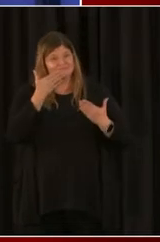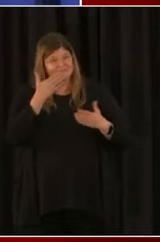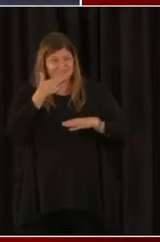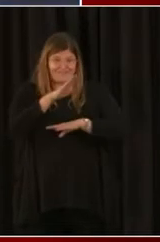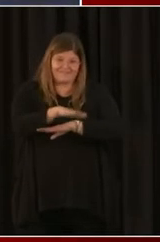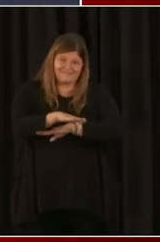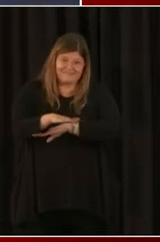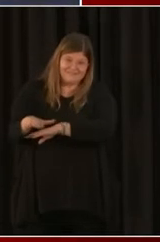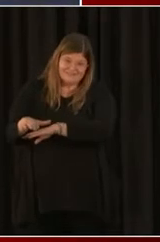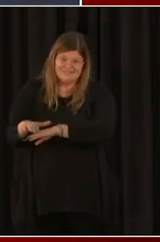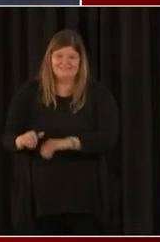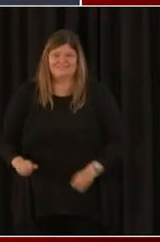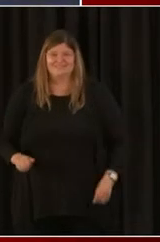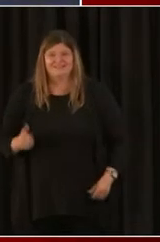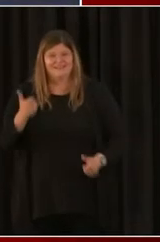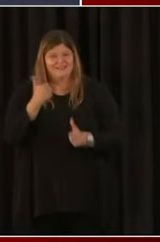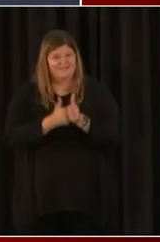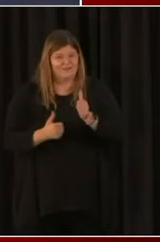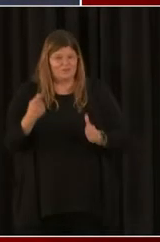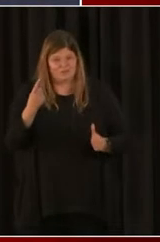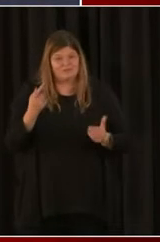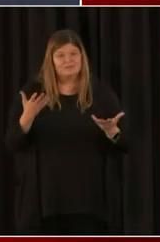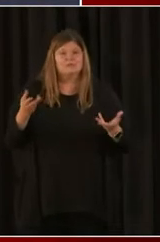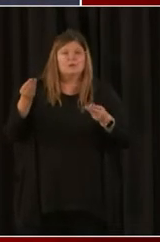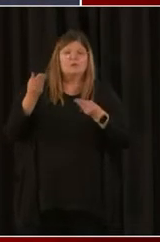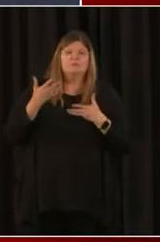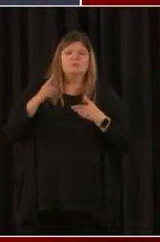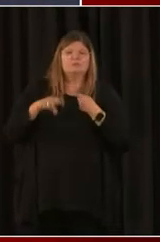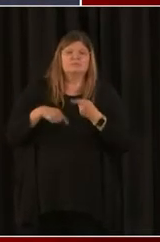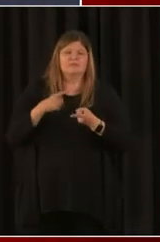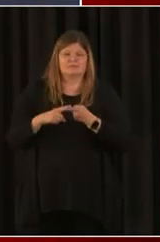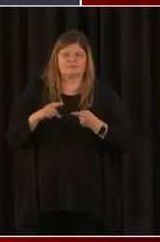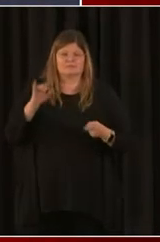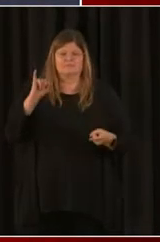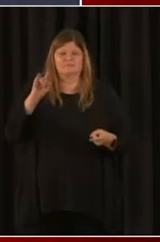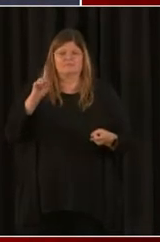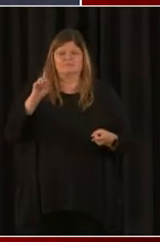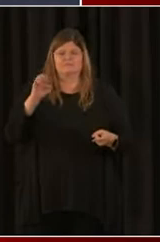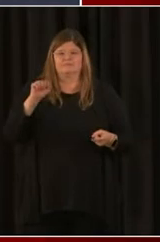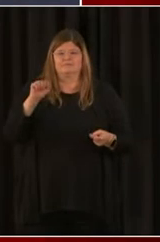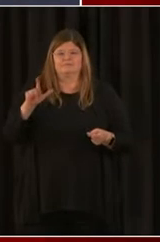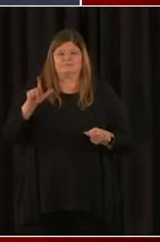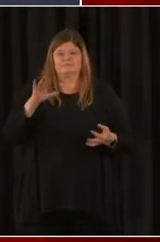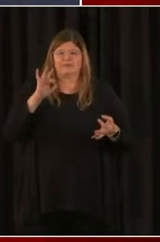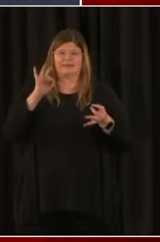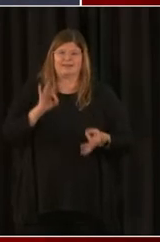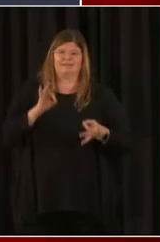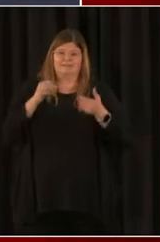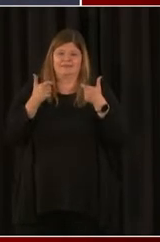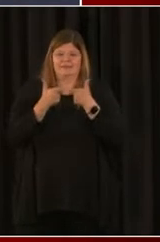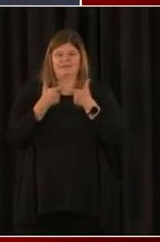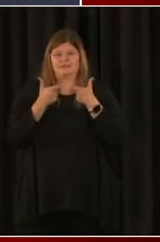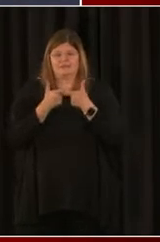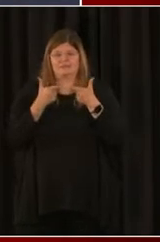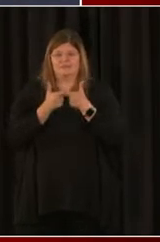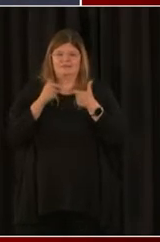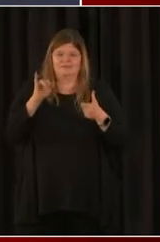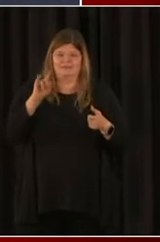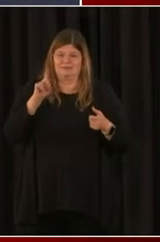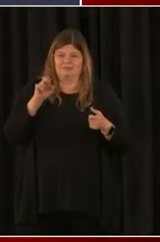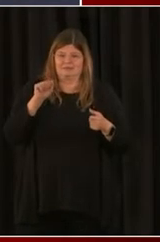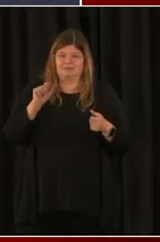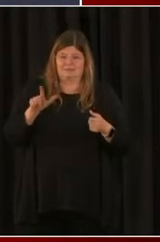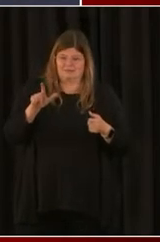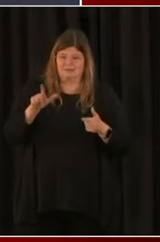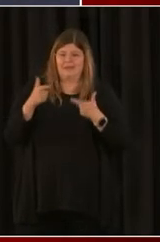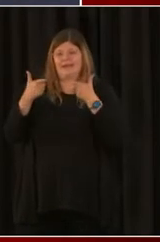So, Ms. Williams, tell us a little bit about Ideal Electric. I know you're a longtime CBE and district business. And can